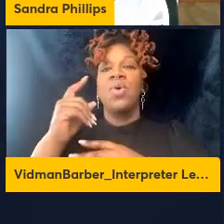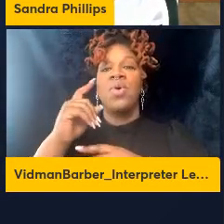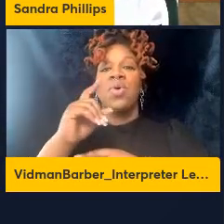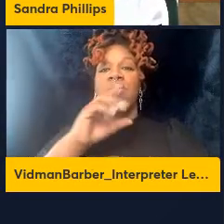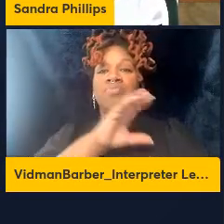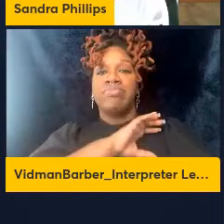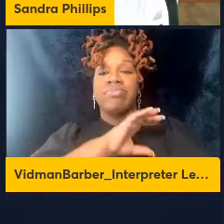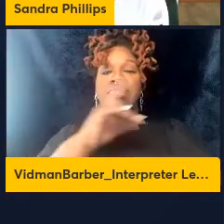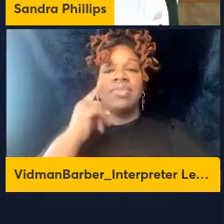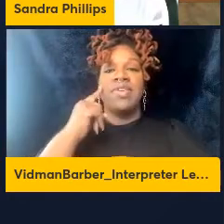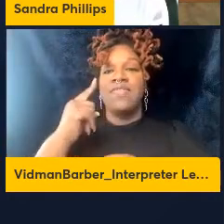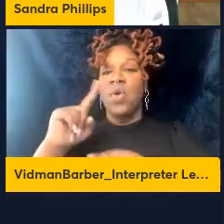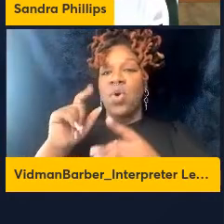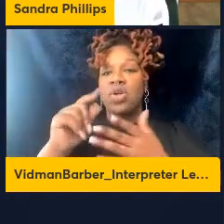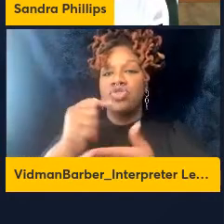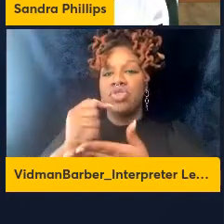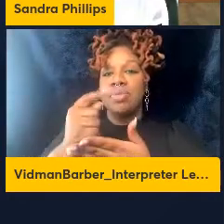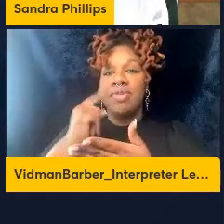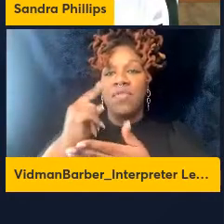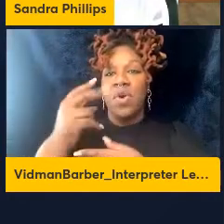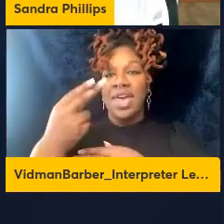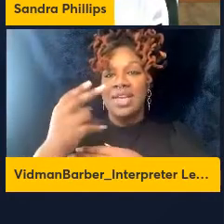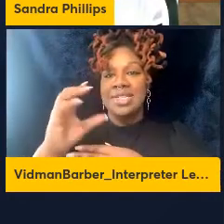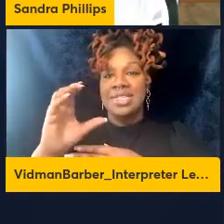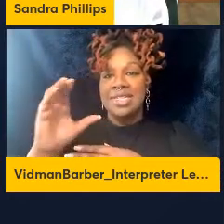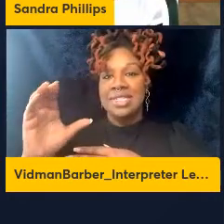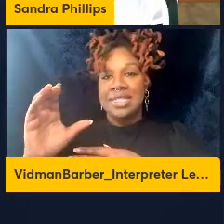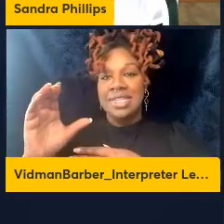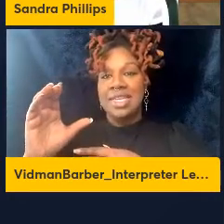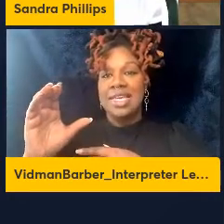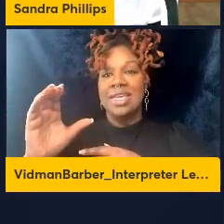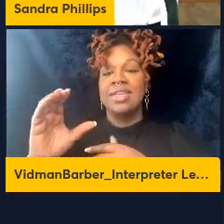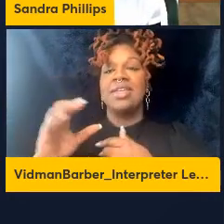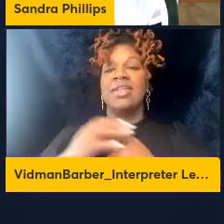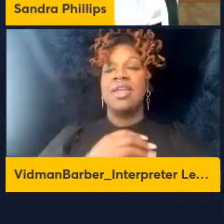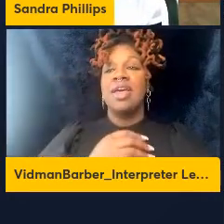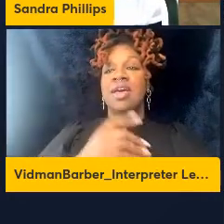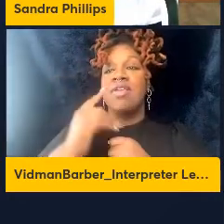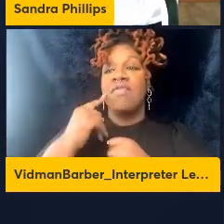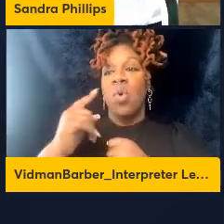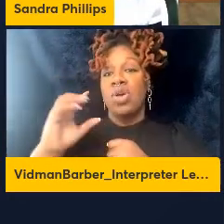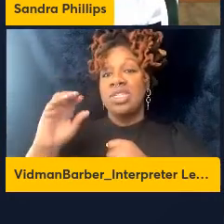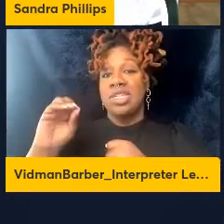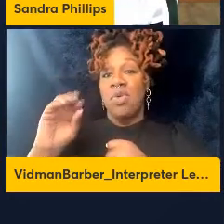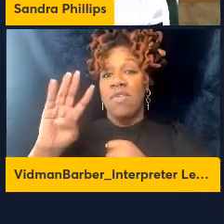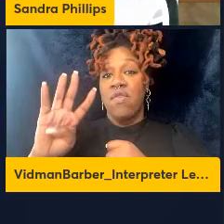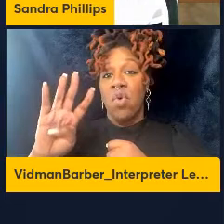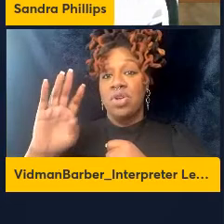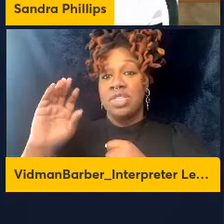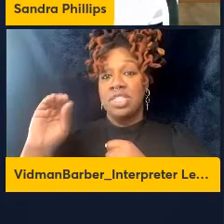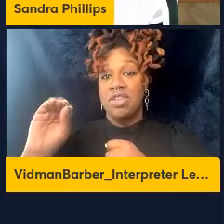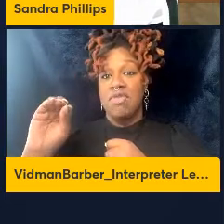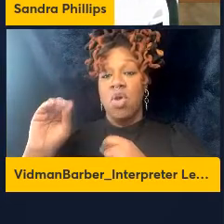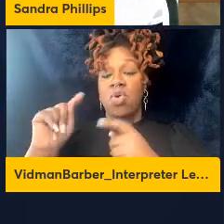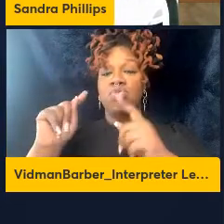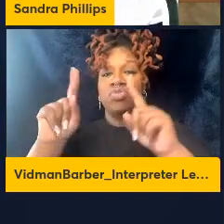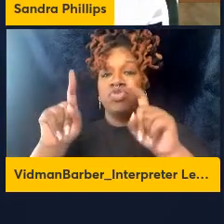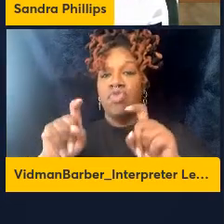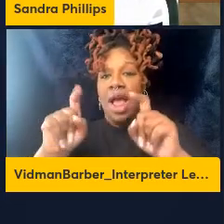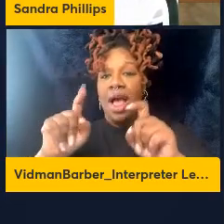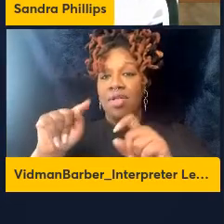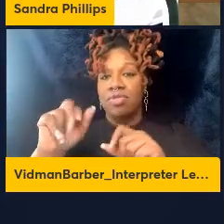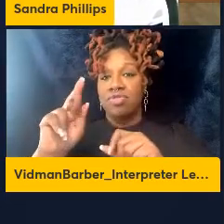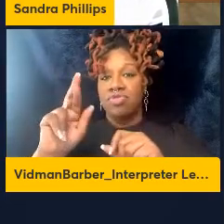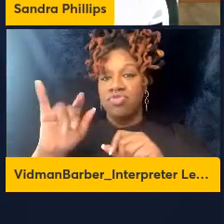in collaboration with BMS, the Checkmate 040 trial, and we've collected for the last 10 years more than